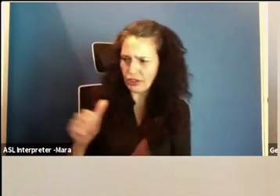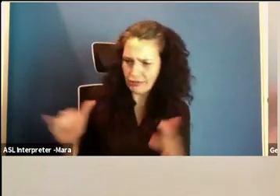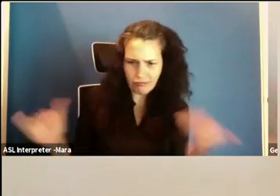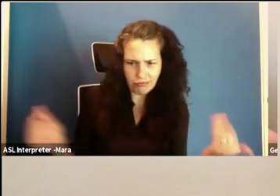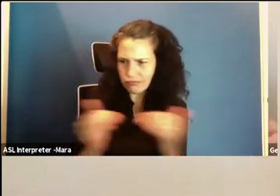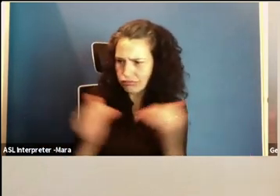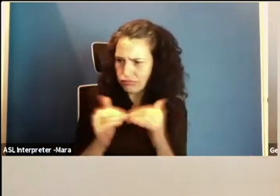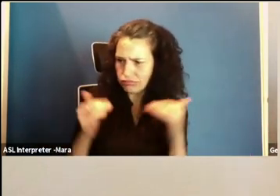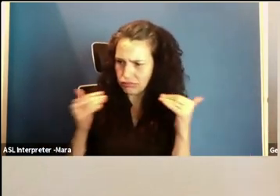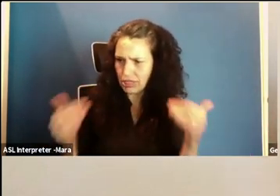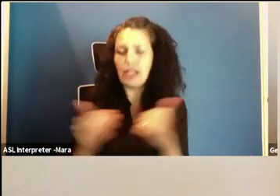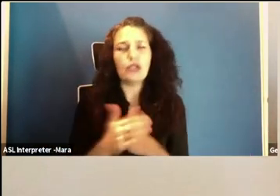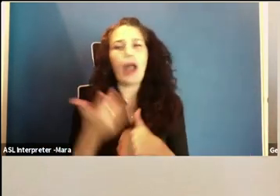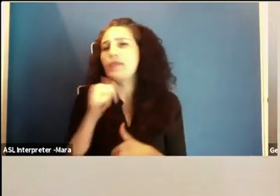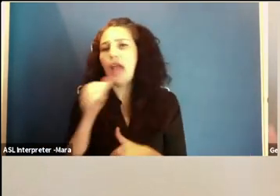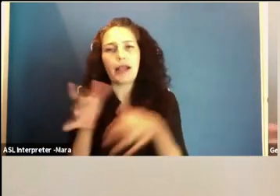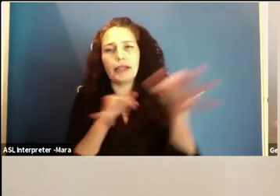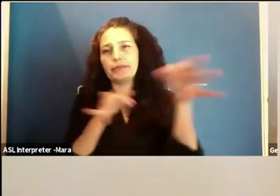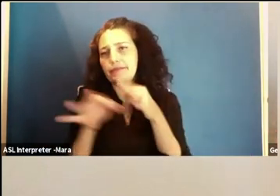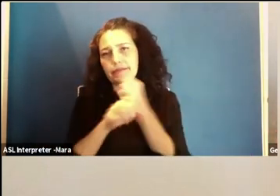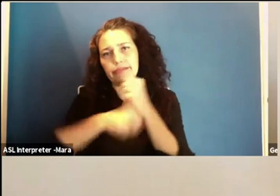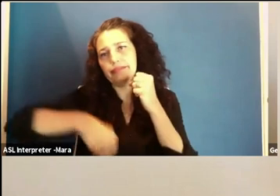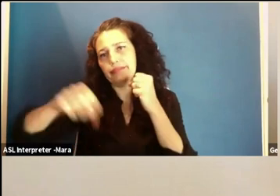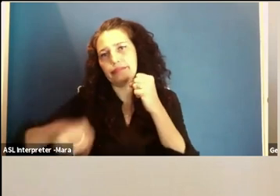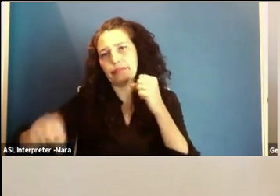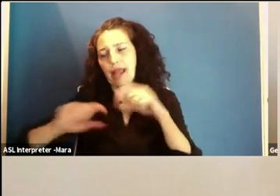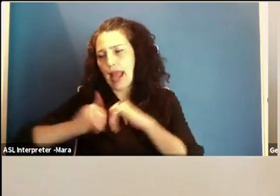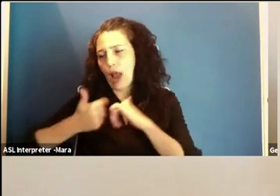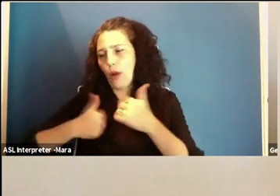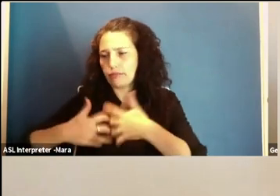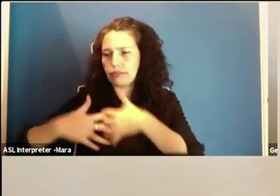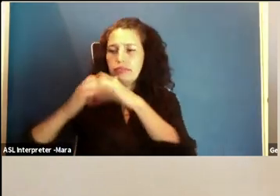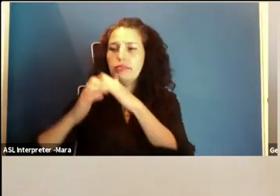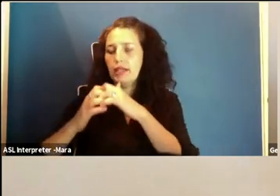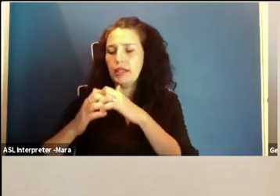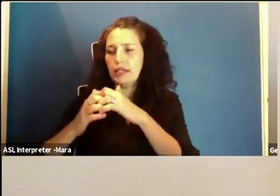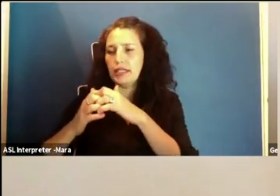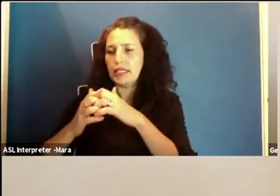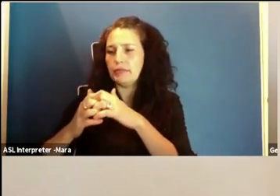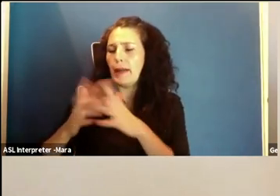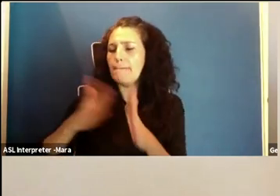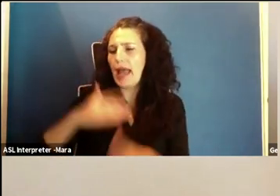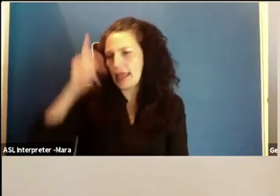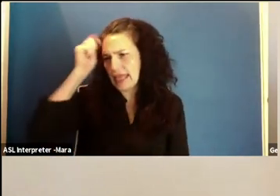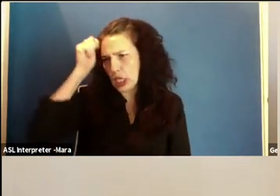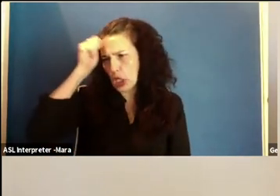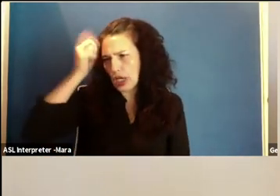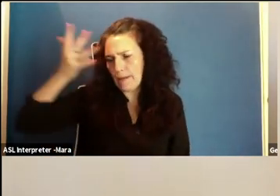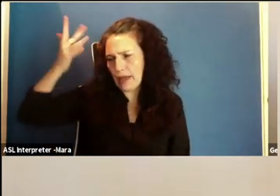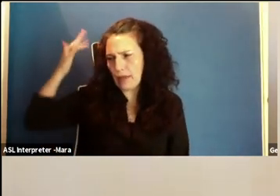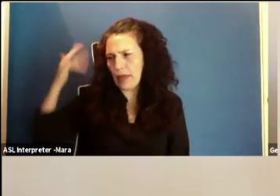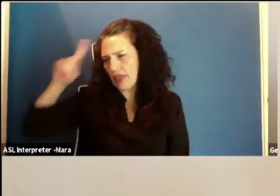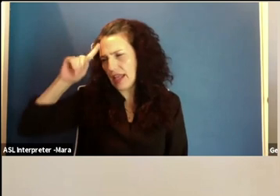long description of how how it all launched, but my theory from the beginning was that if I could get the